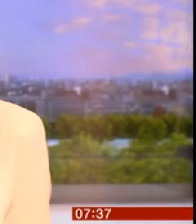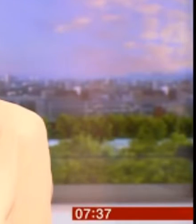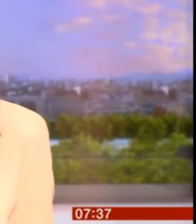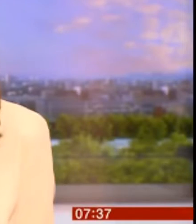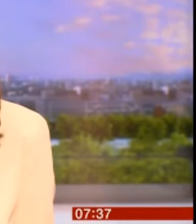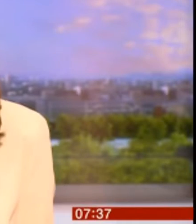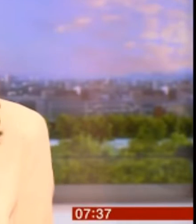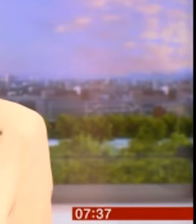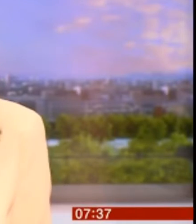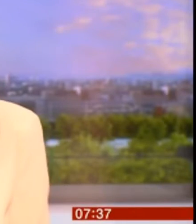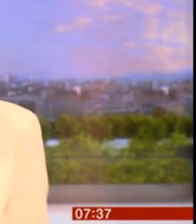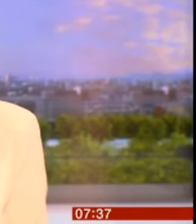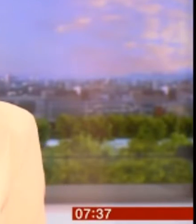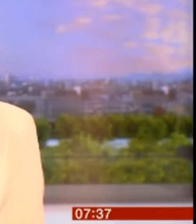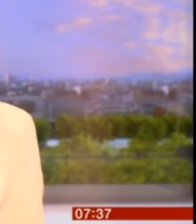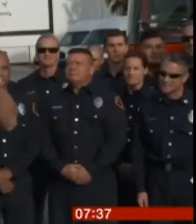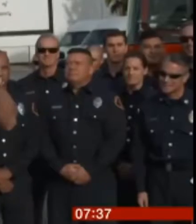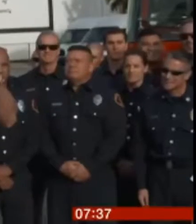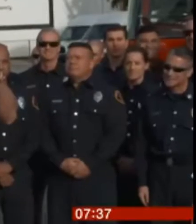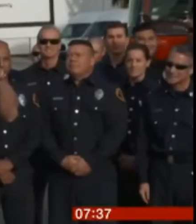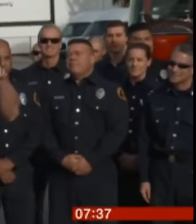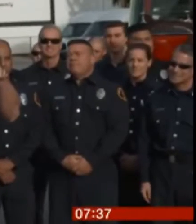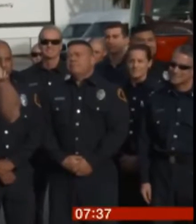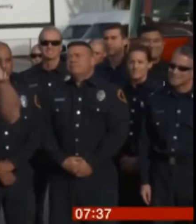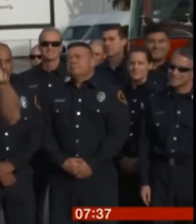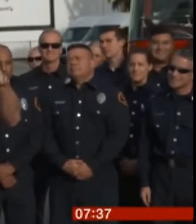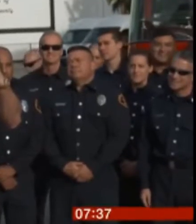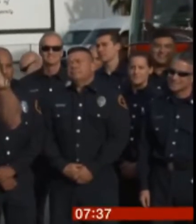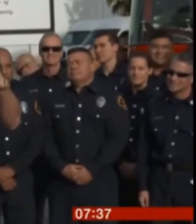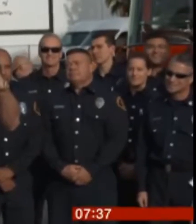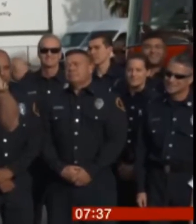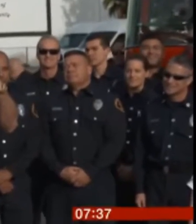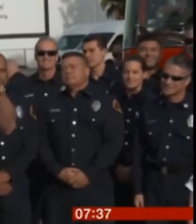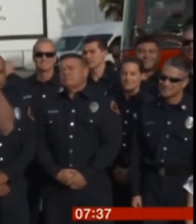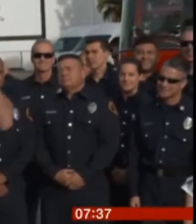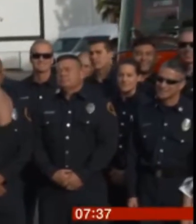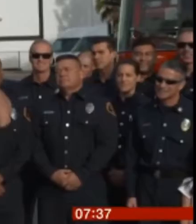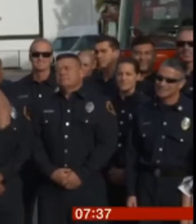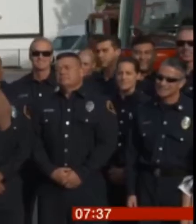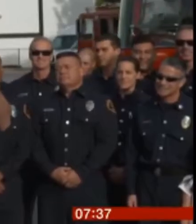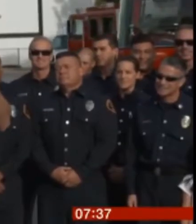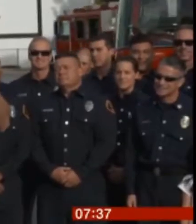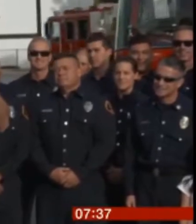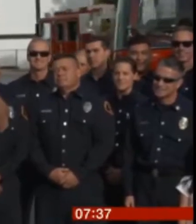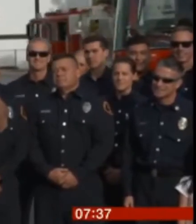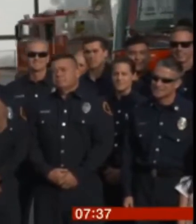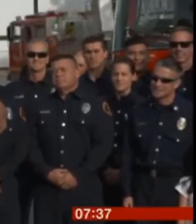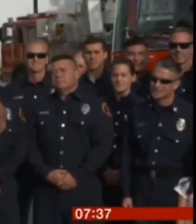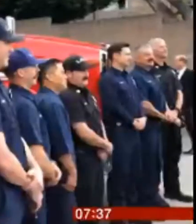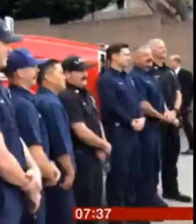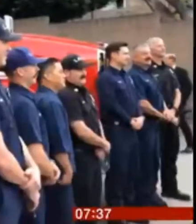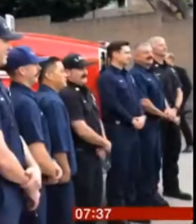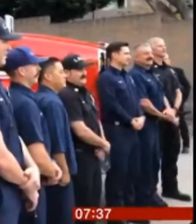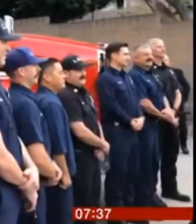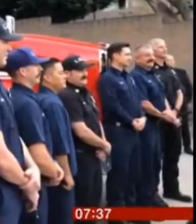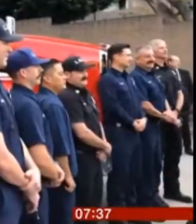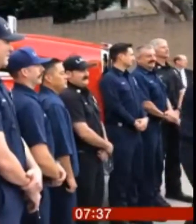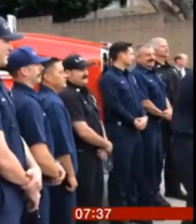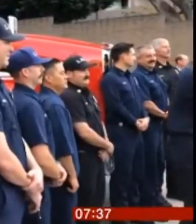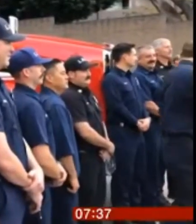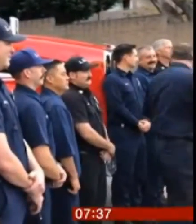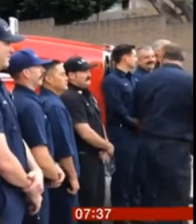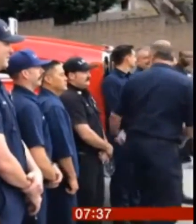heavyweight title in Los Angeles. Ahead of the fight, they both took time out of their training schedule to meet the fire teams who've been dealing with those